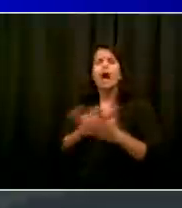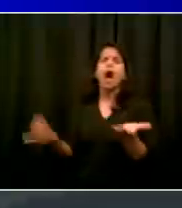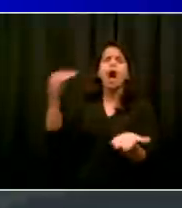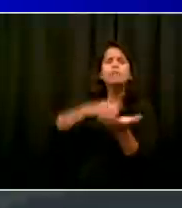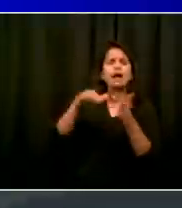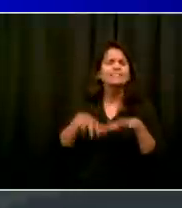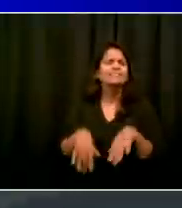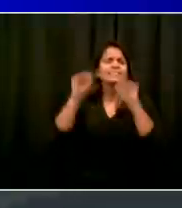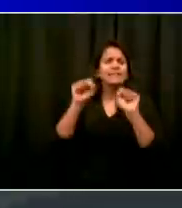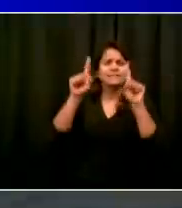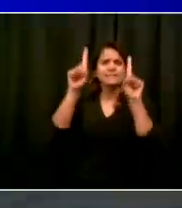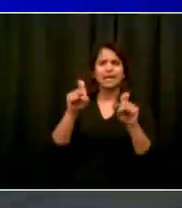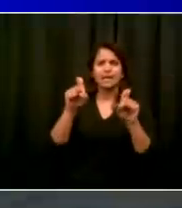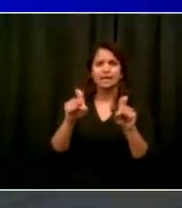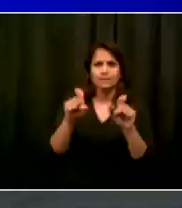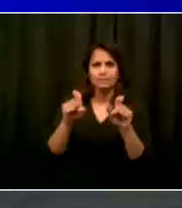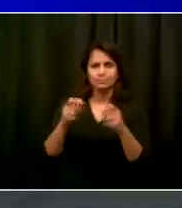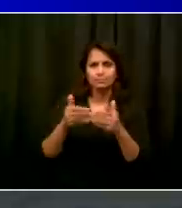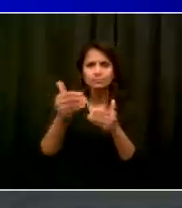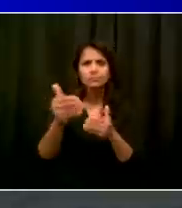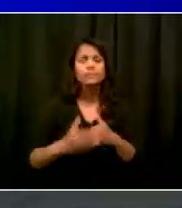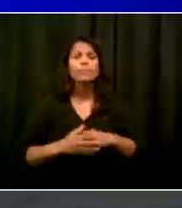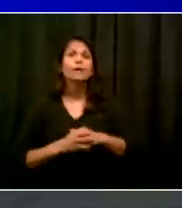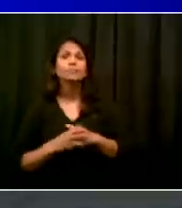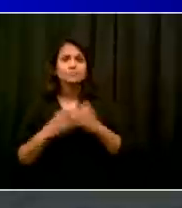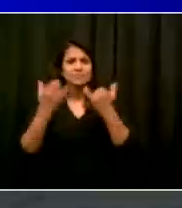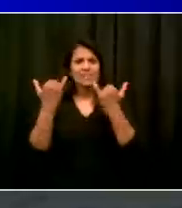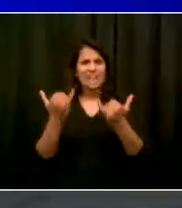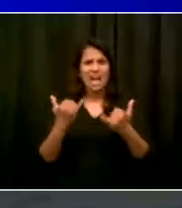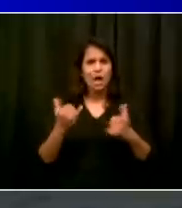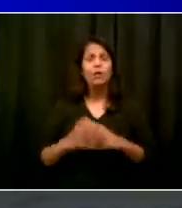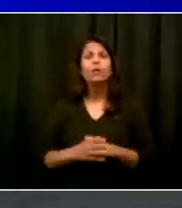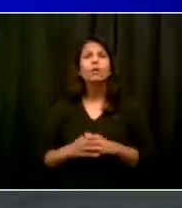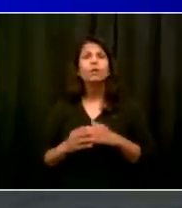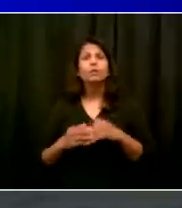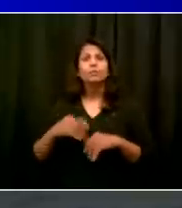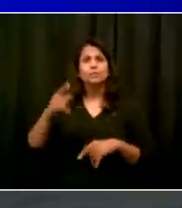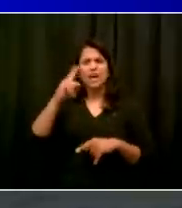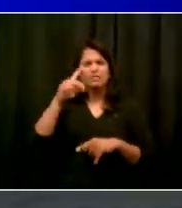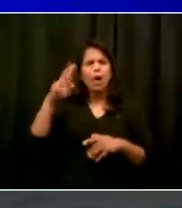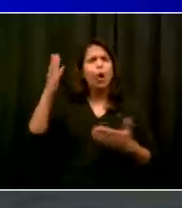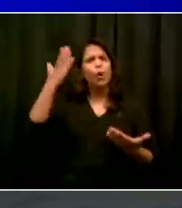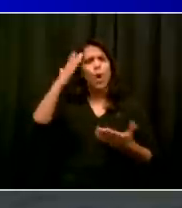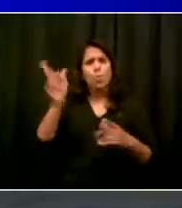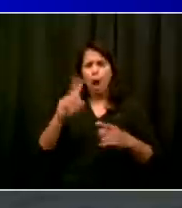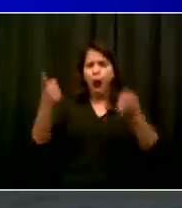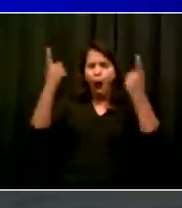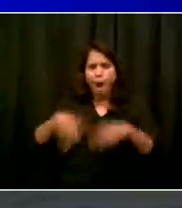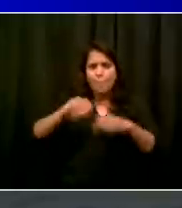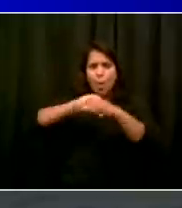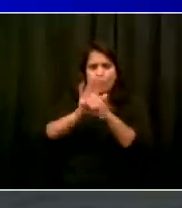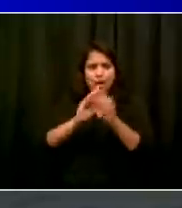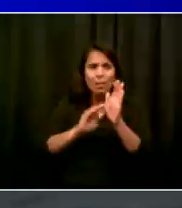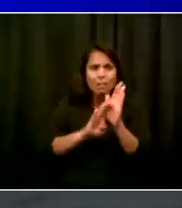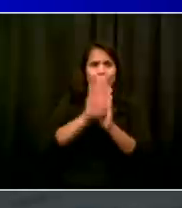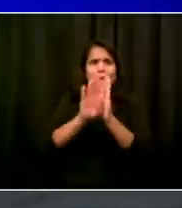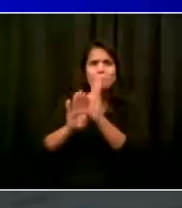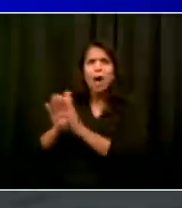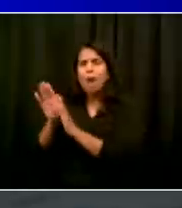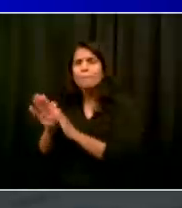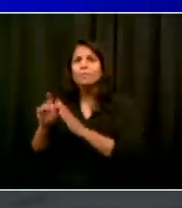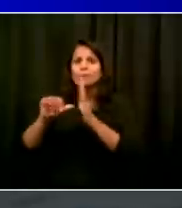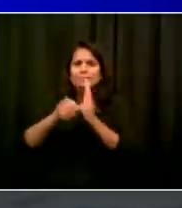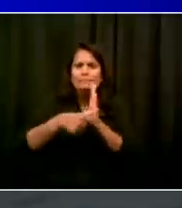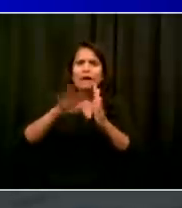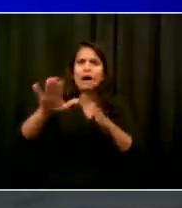neighborhoods. You see on the slide the neighborhoods and the current numbers. In six of the eight neighborhoods, we do see the numbers continue to go